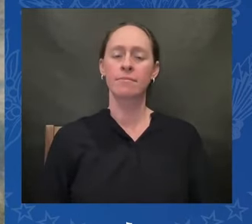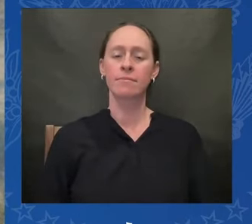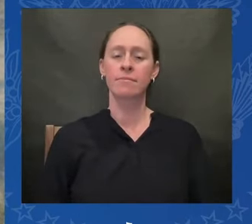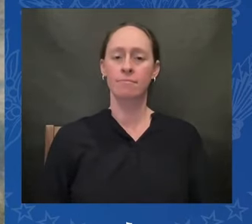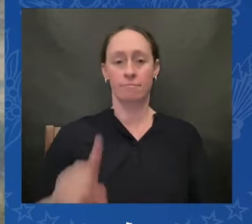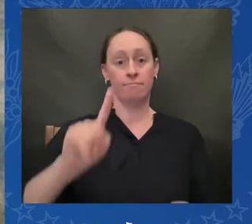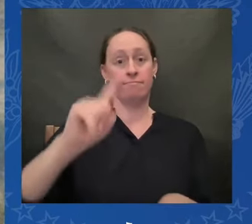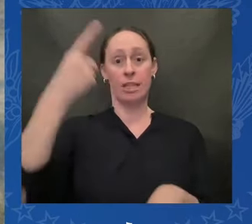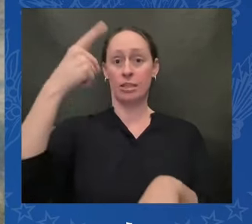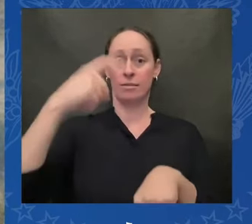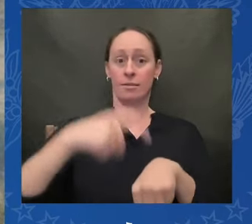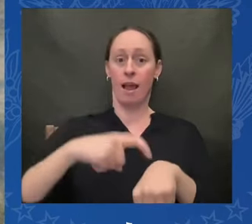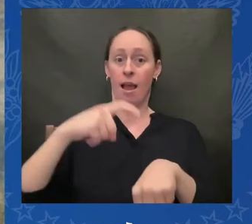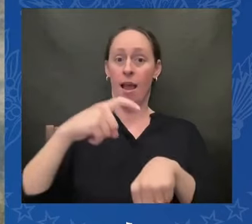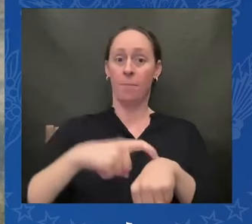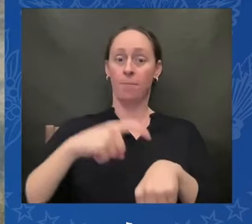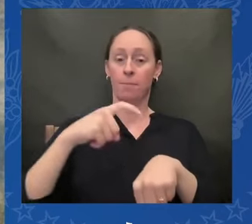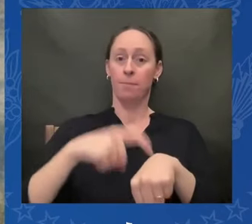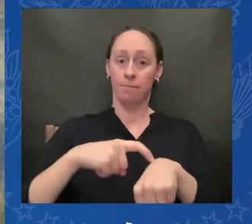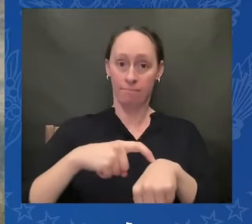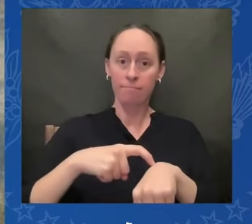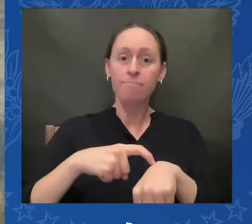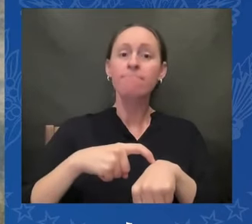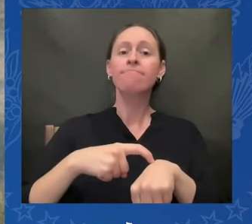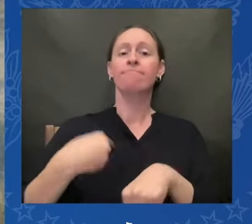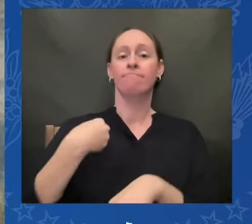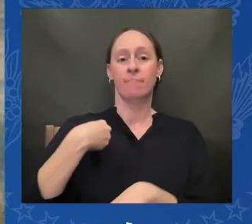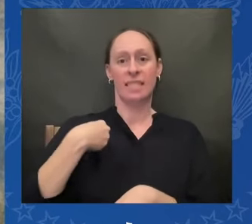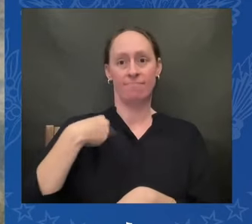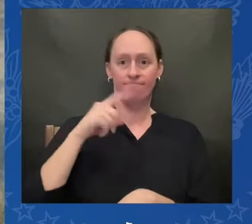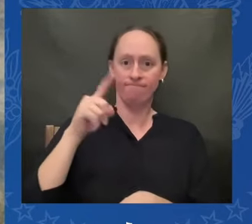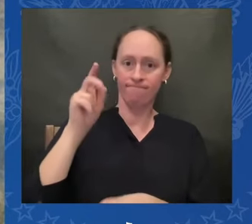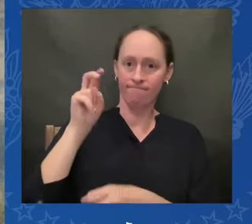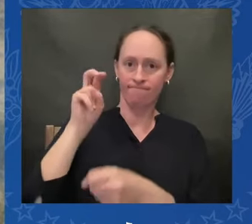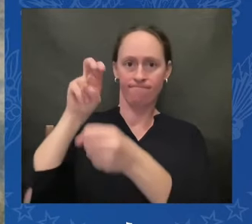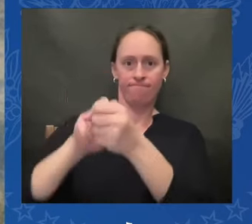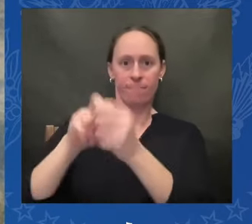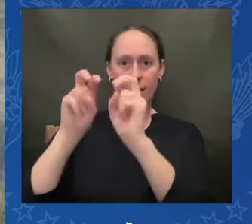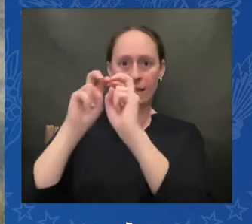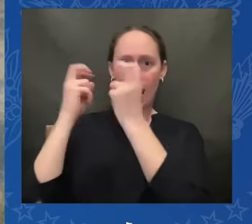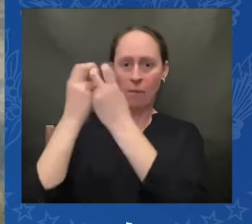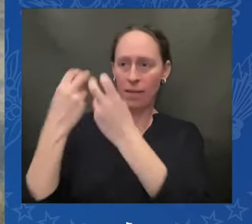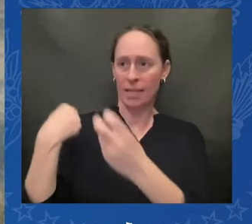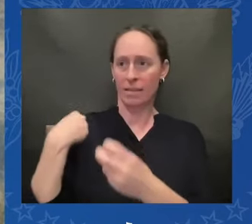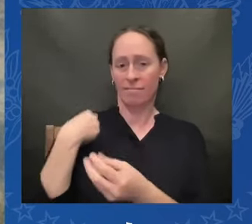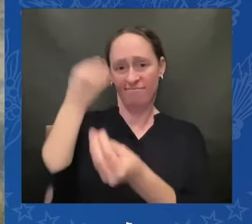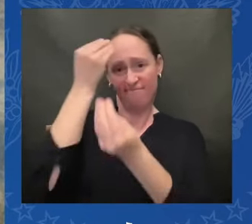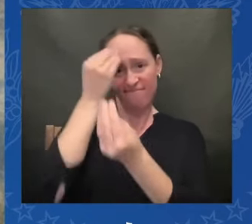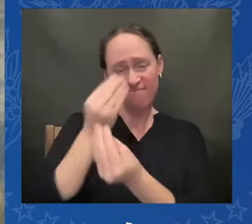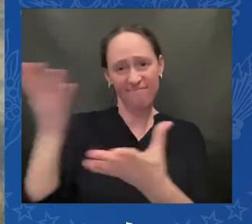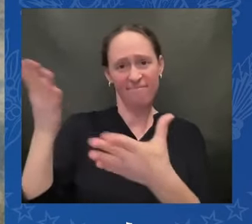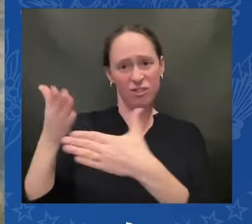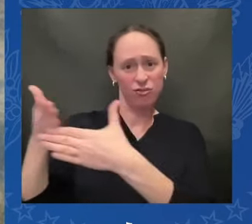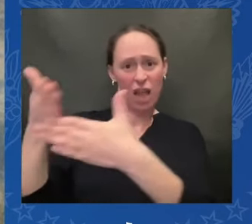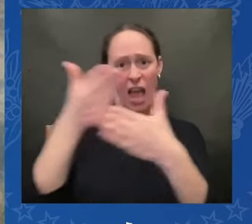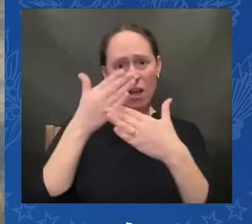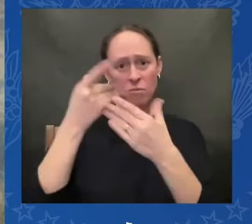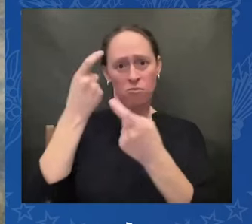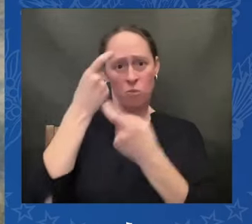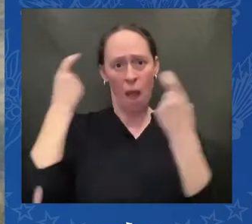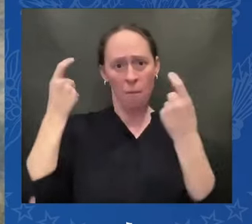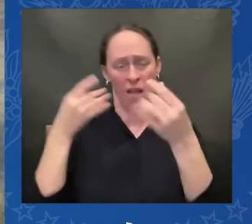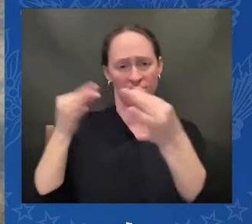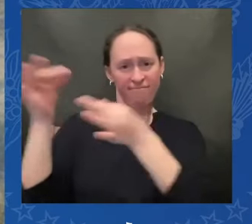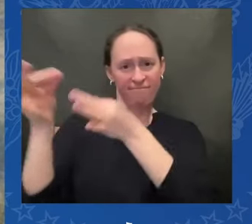past and I acknowledge that this trauma was perpetrated by the agency that I now lead